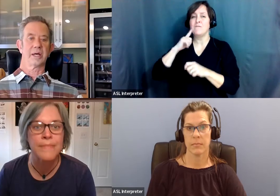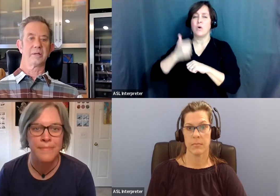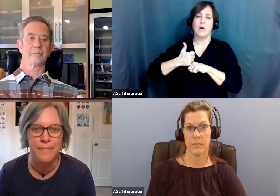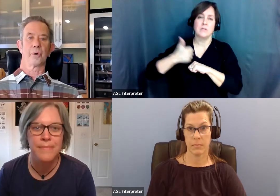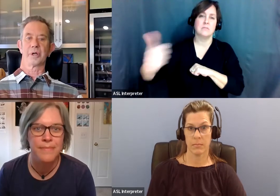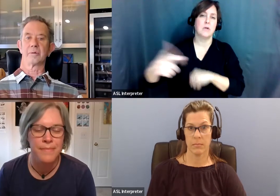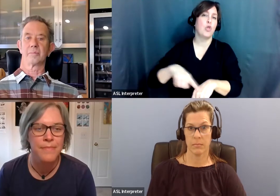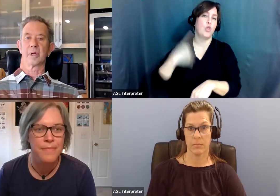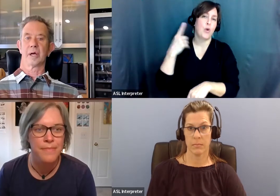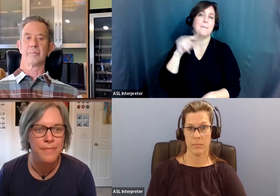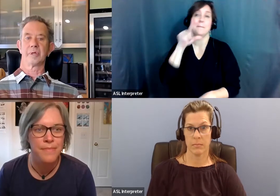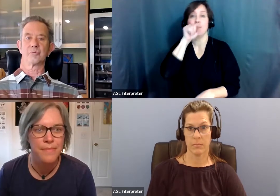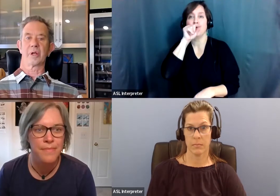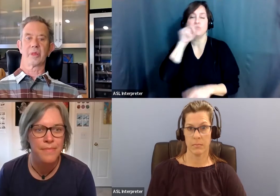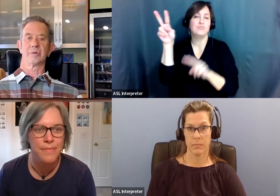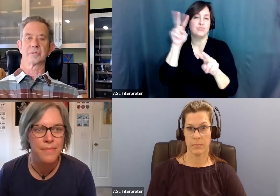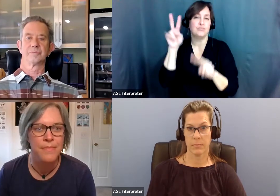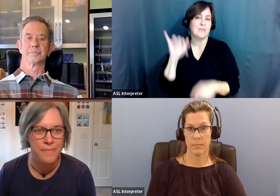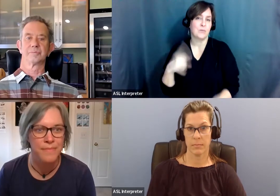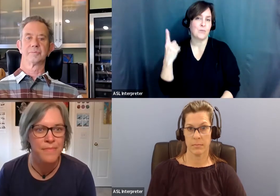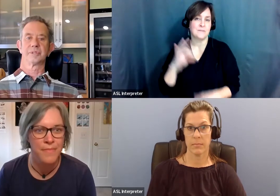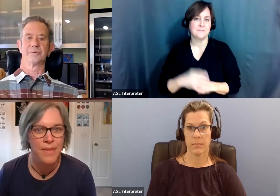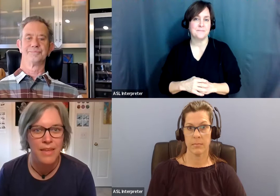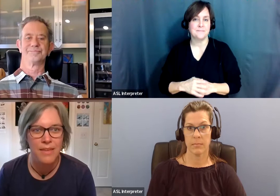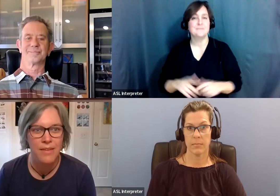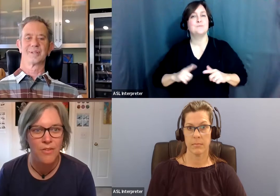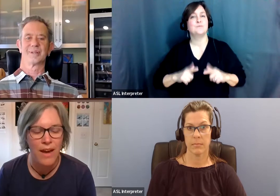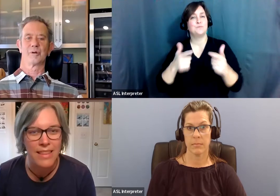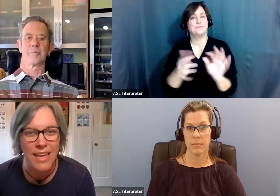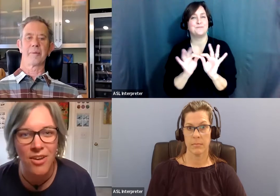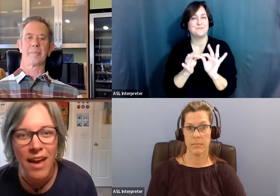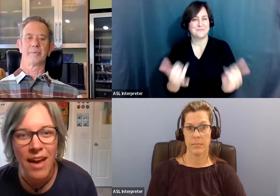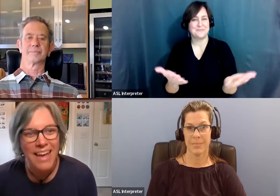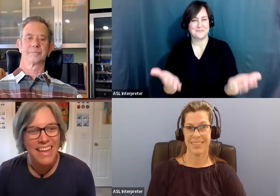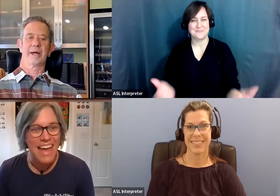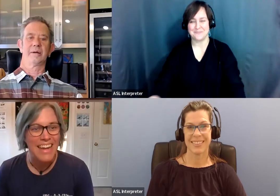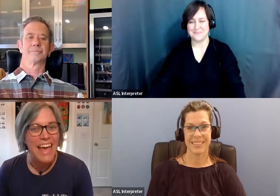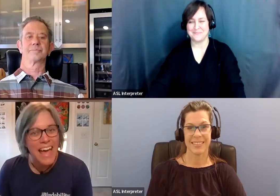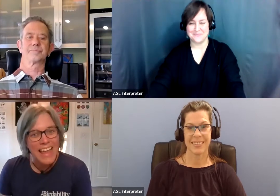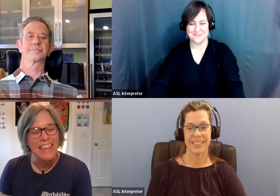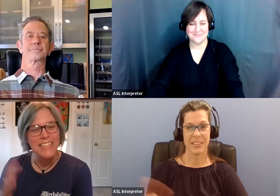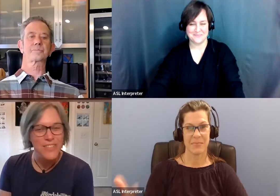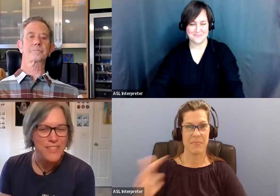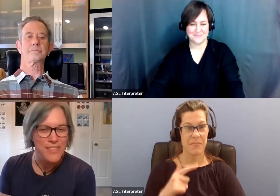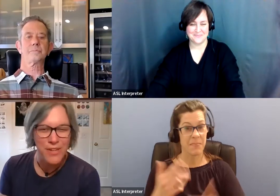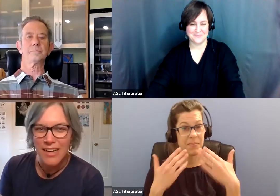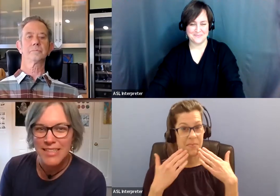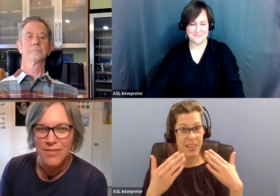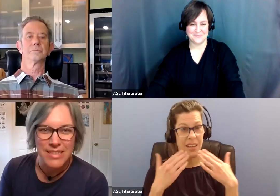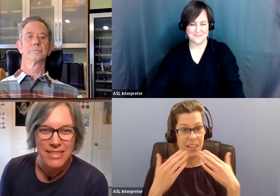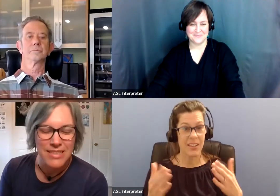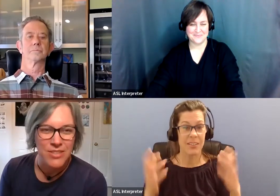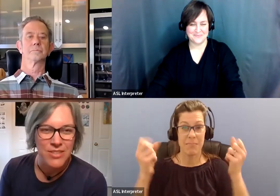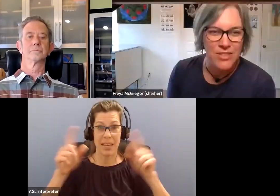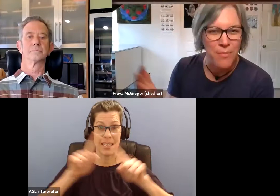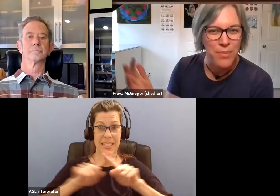and birding, um, is one of those. So. Great. Thank you. And, and there's lots of different kinds